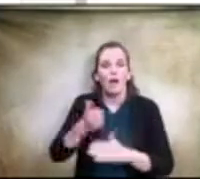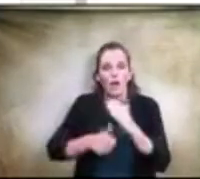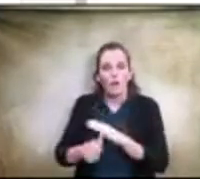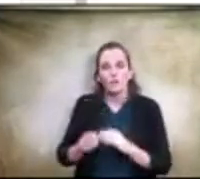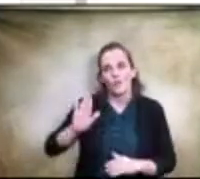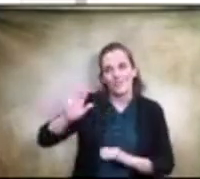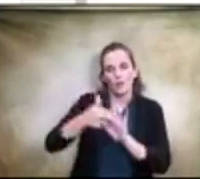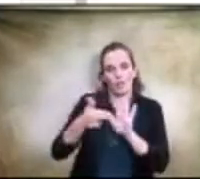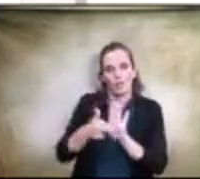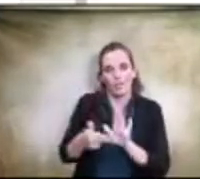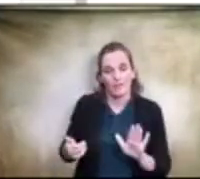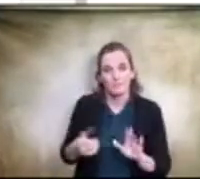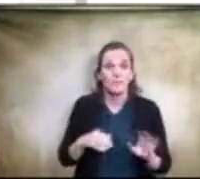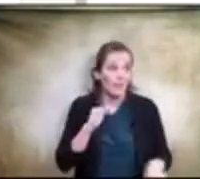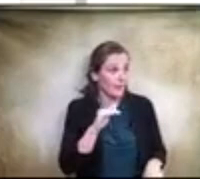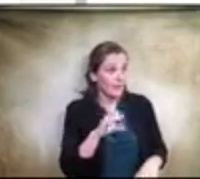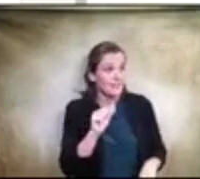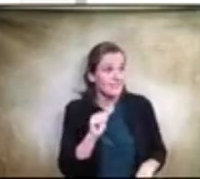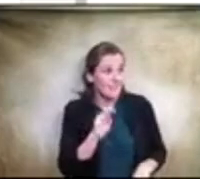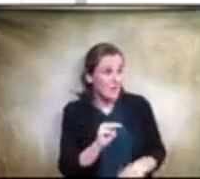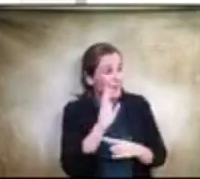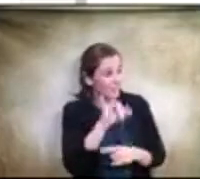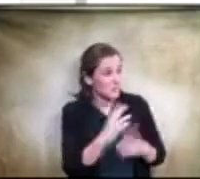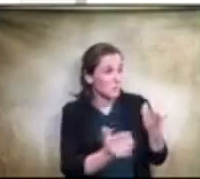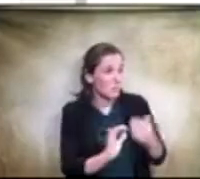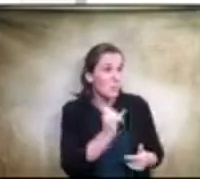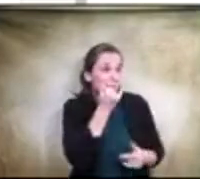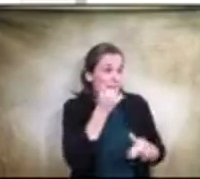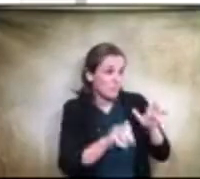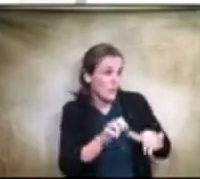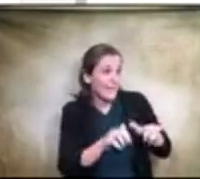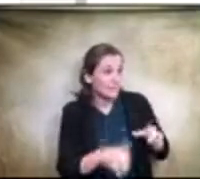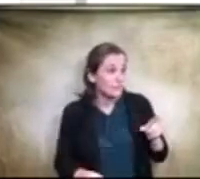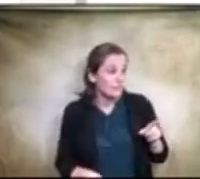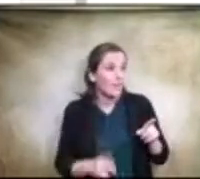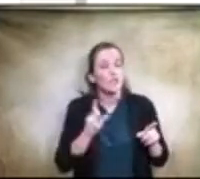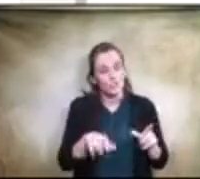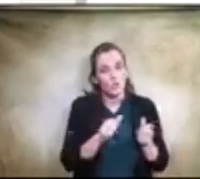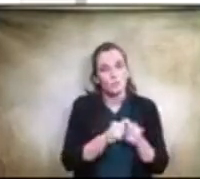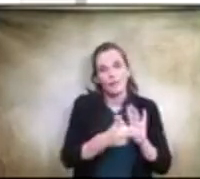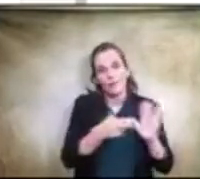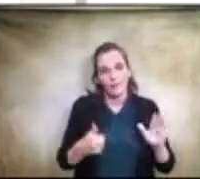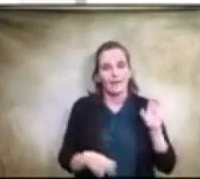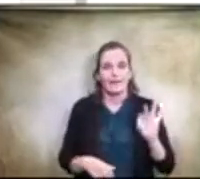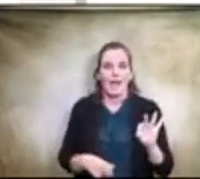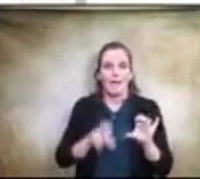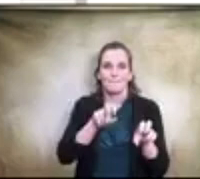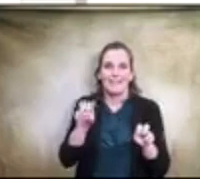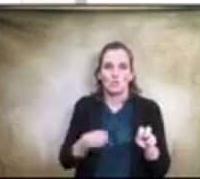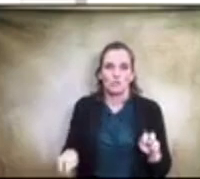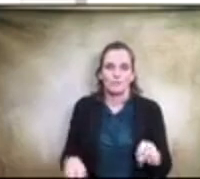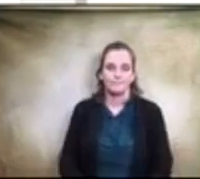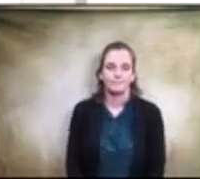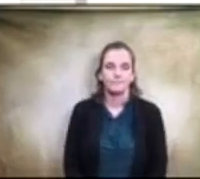sam i that's probably a misprint because it should be a nine passenger okay yeah the